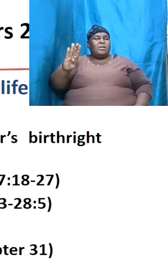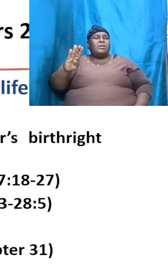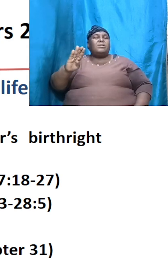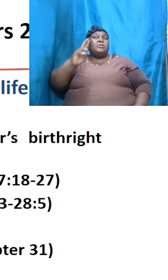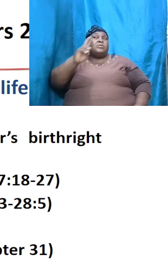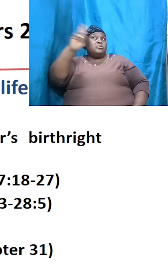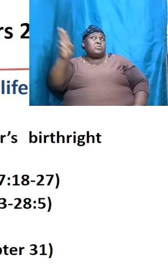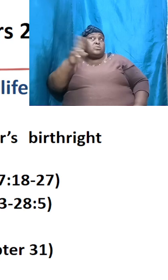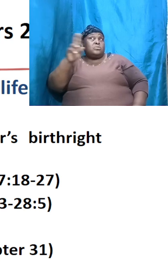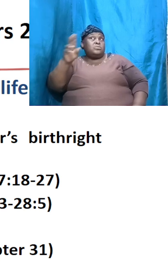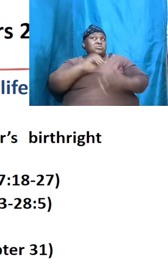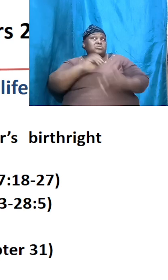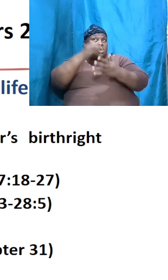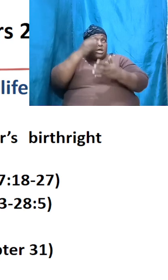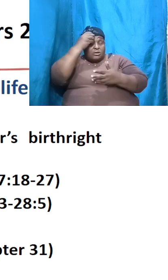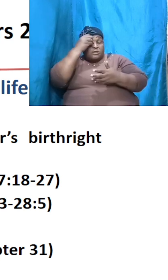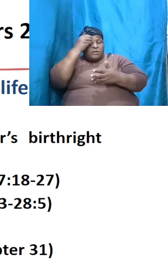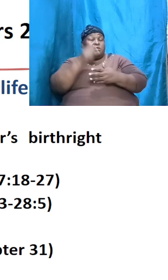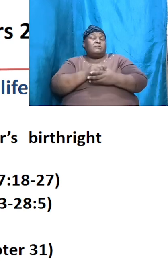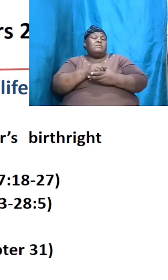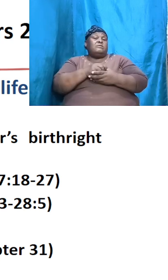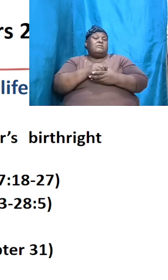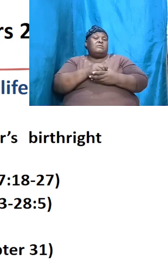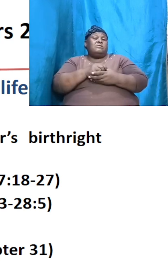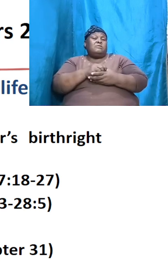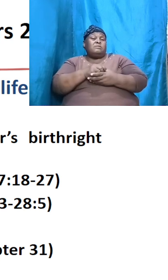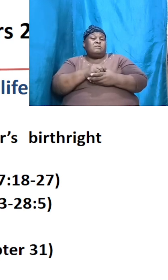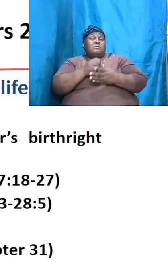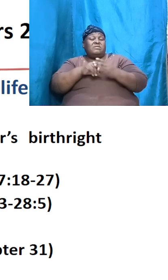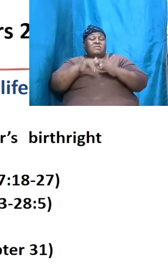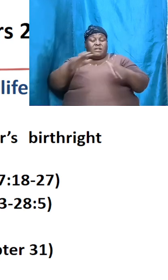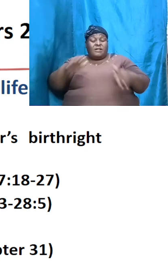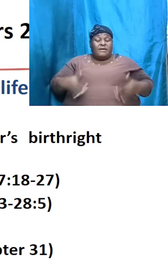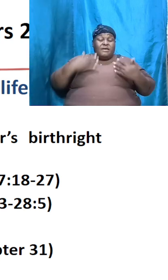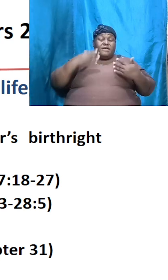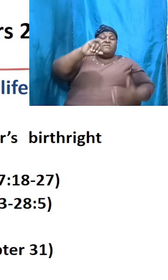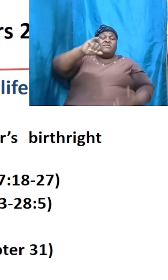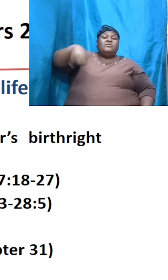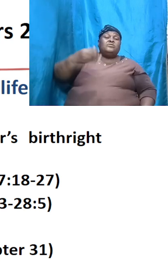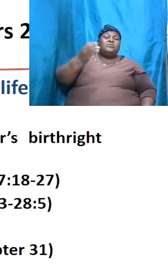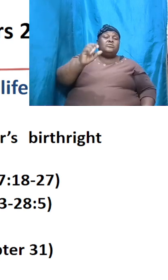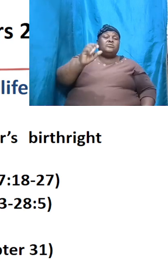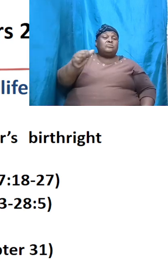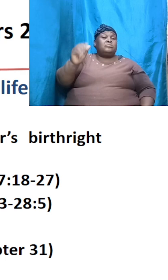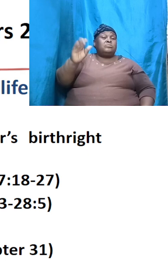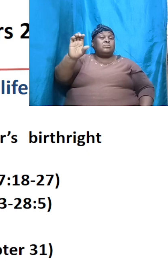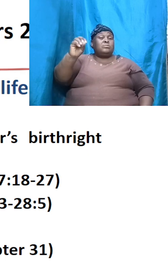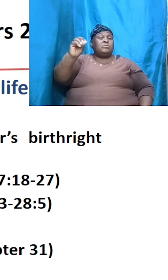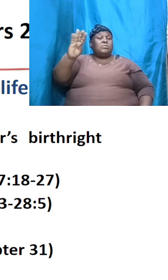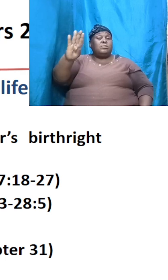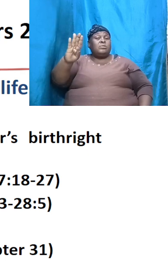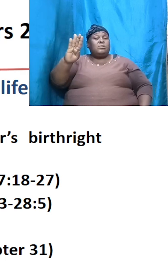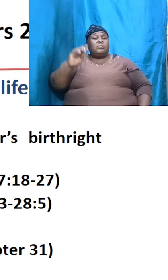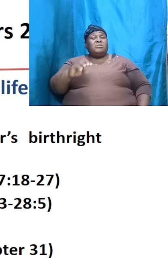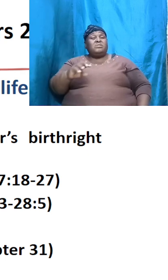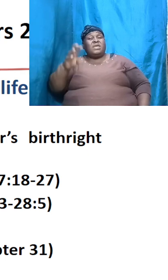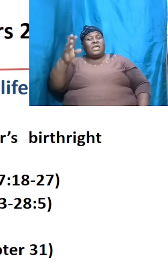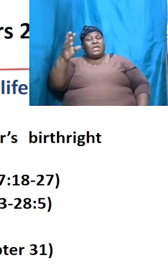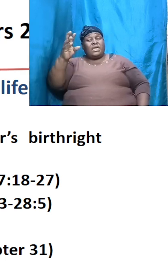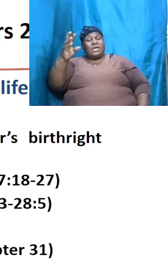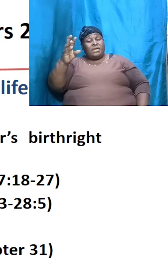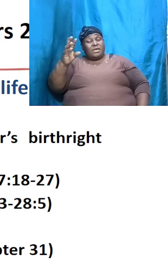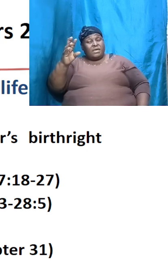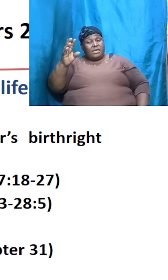these events in the life of Jacob in the eighth division that we are going through to adjust